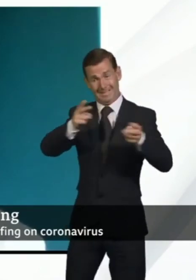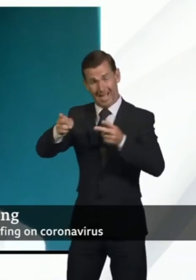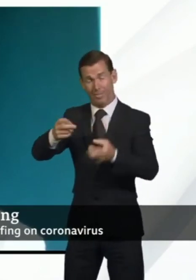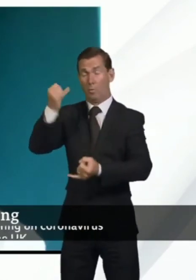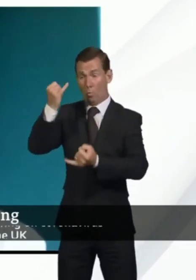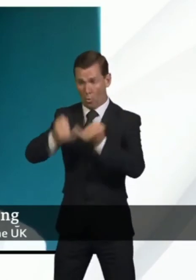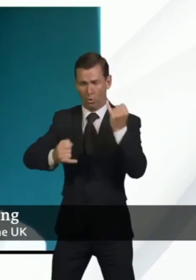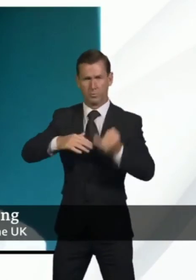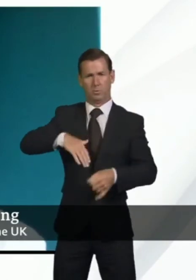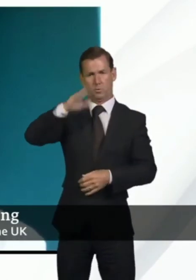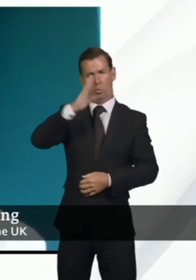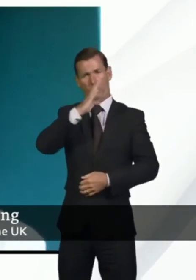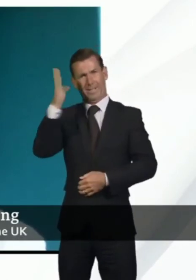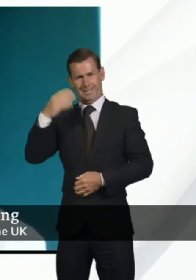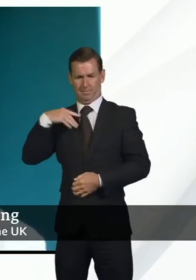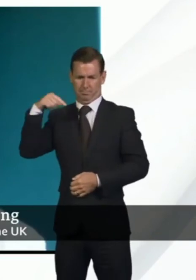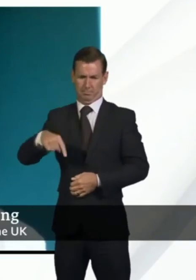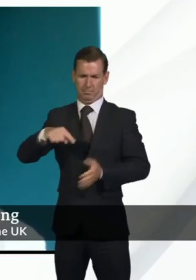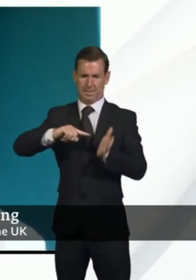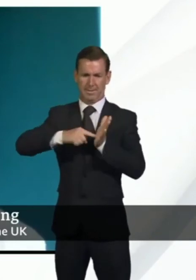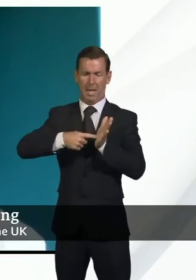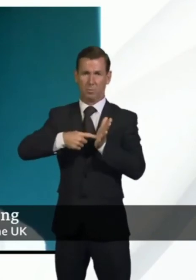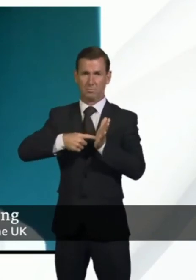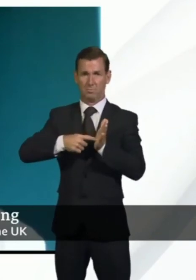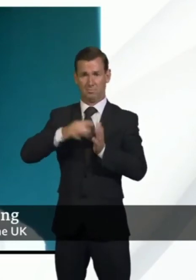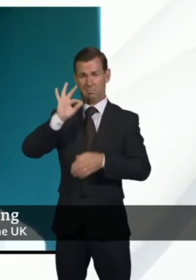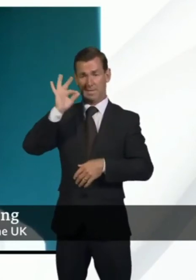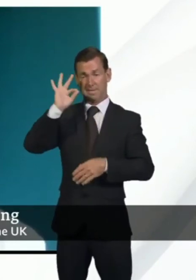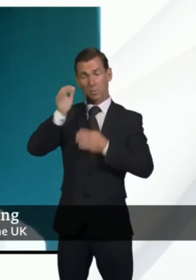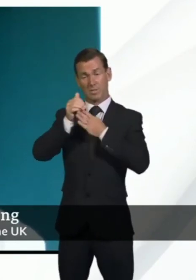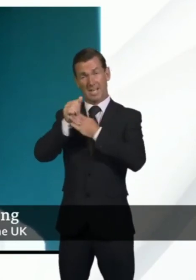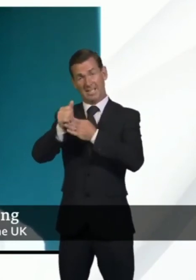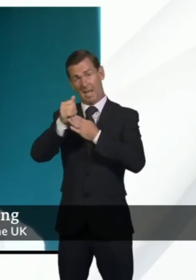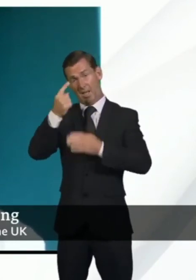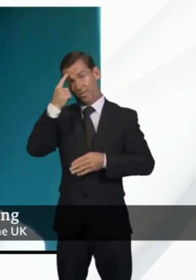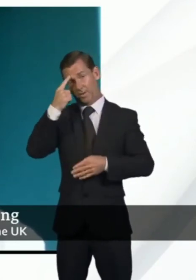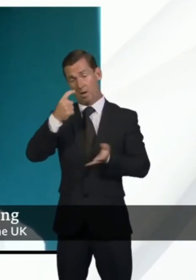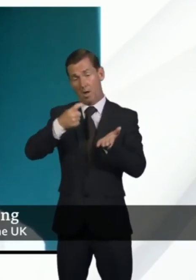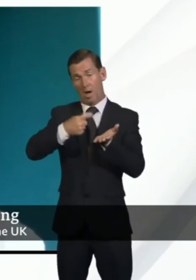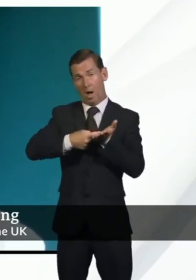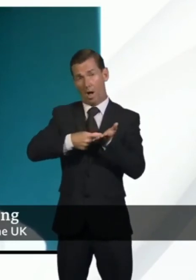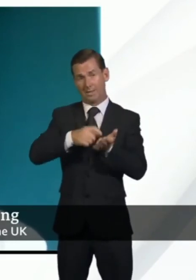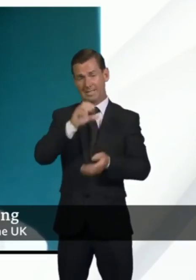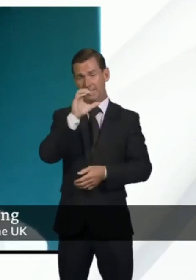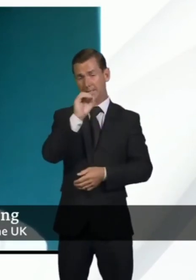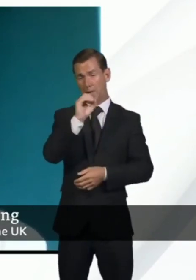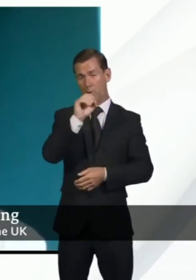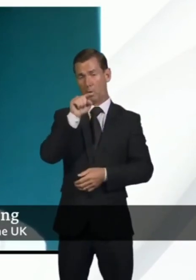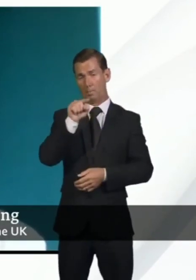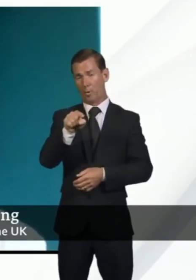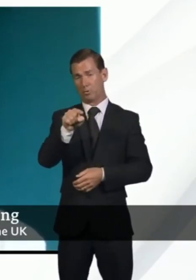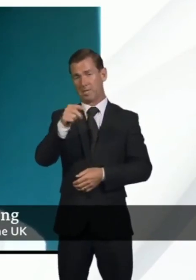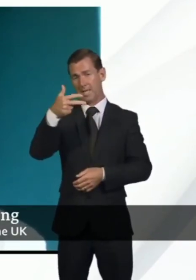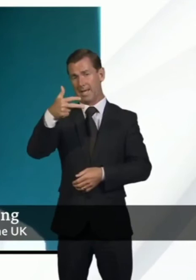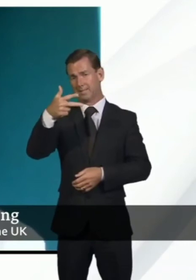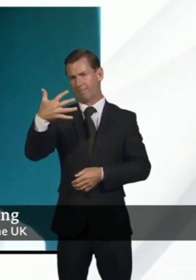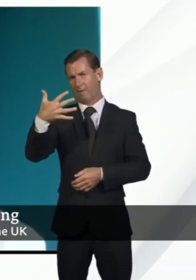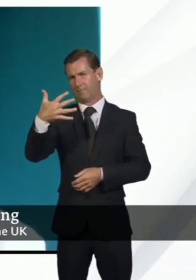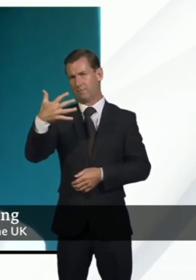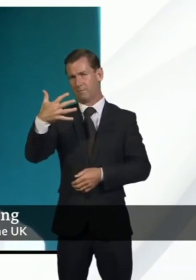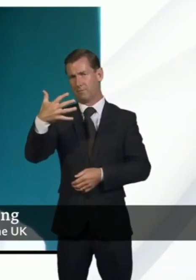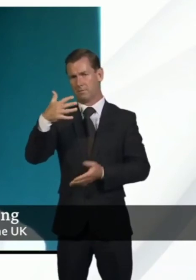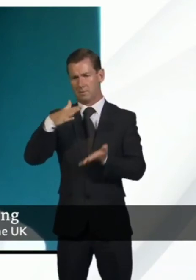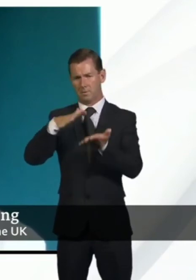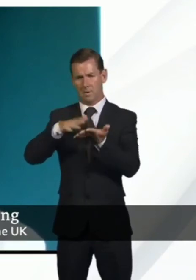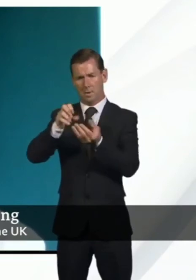in the northeast and council leaders believe that its current R rate is around 0.85 people in Middlesbrough can't sit